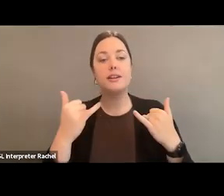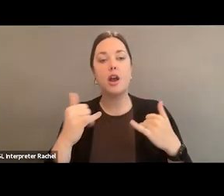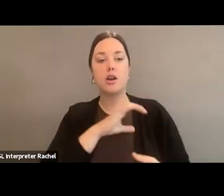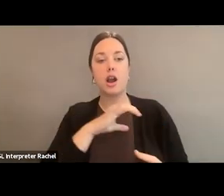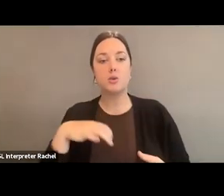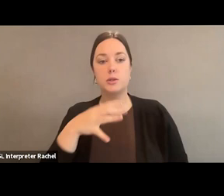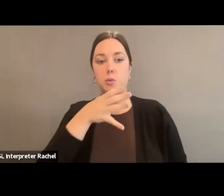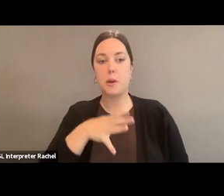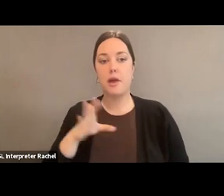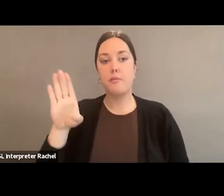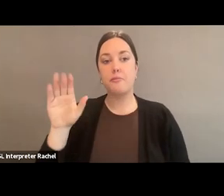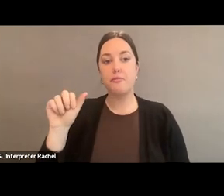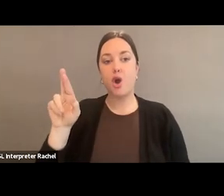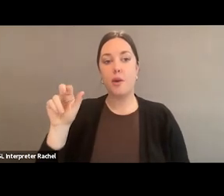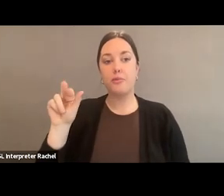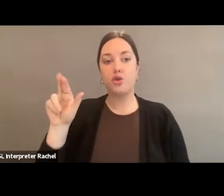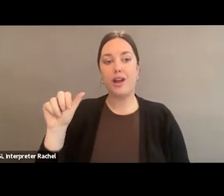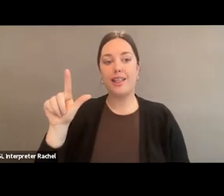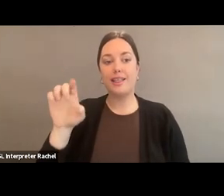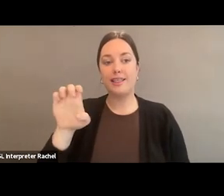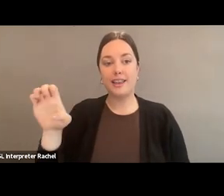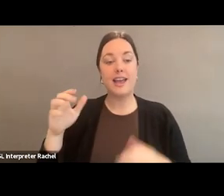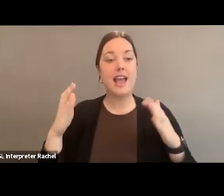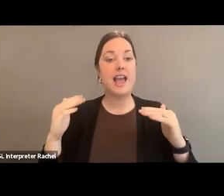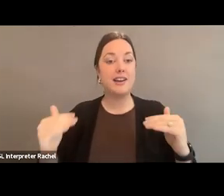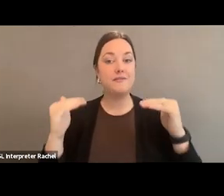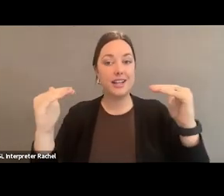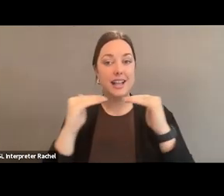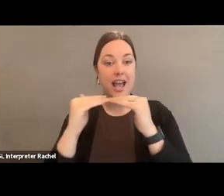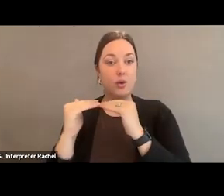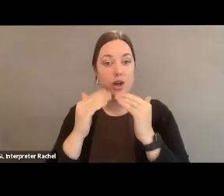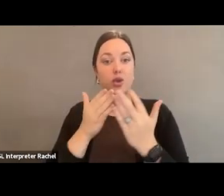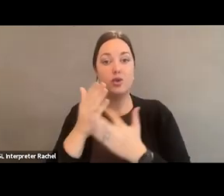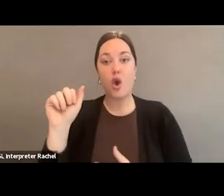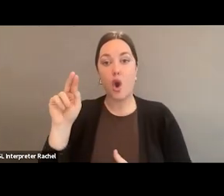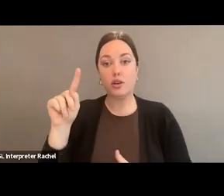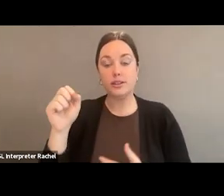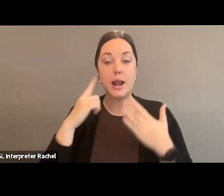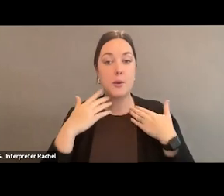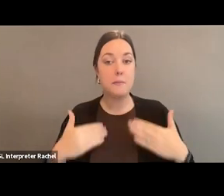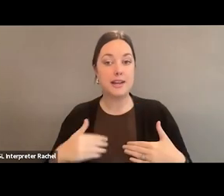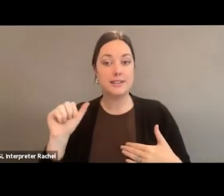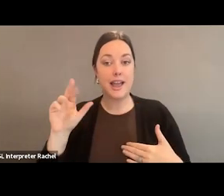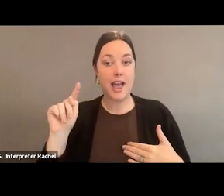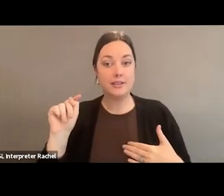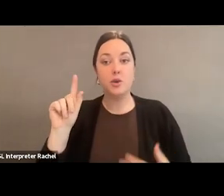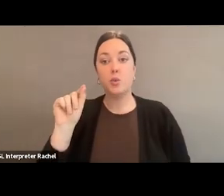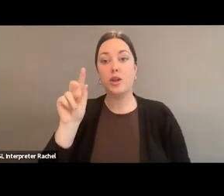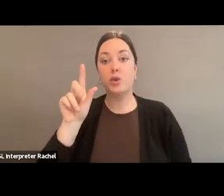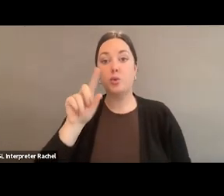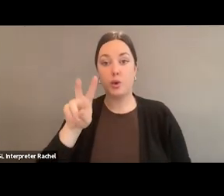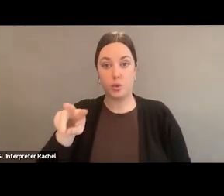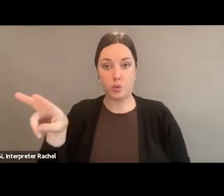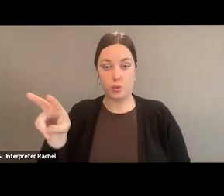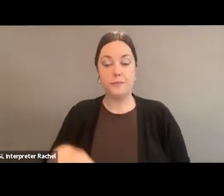Lee's Advancing Equity Through the Arts and Humanities Act of 2022. This is a bill that was